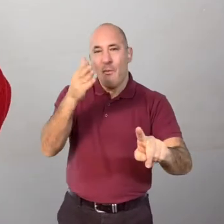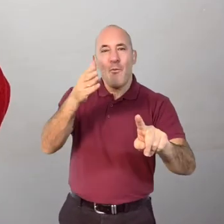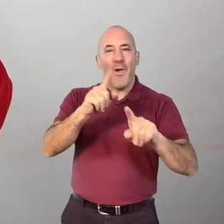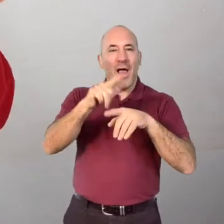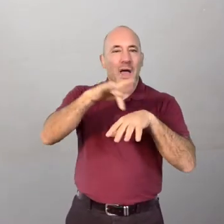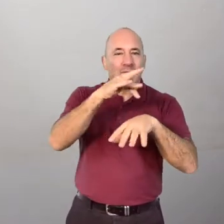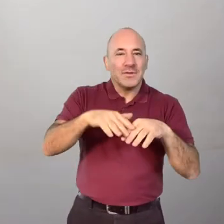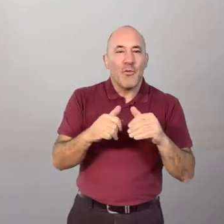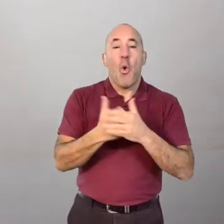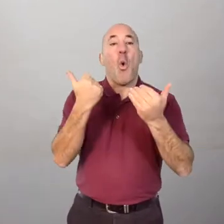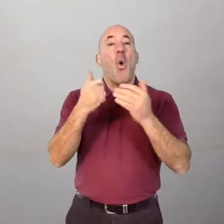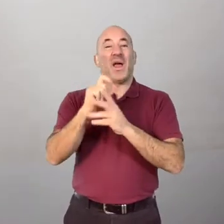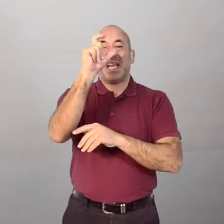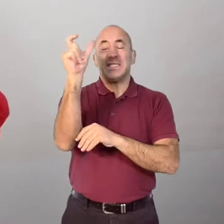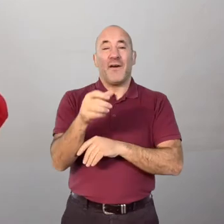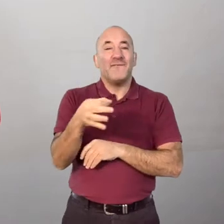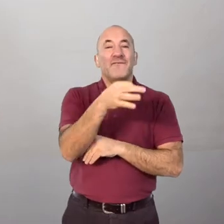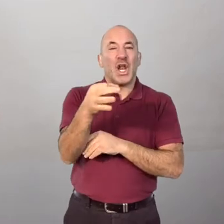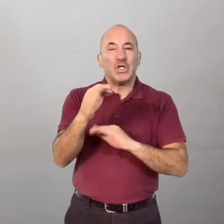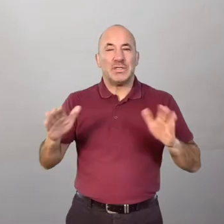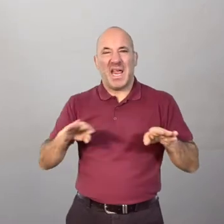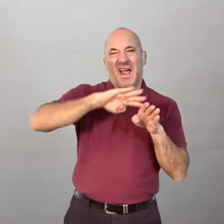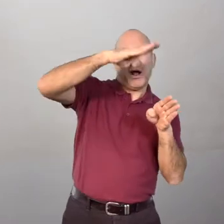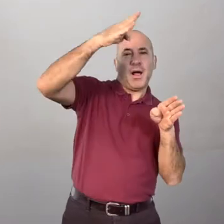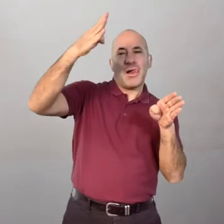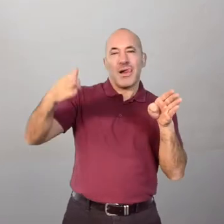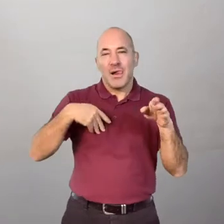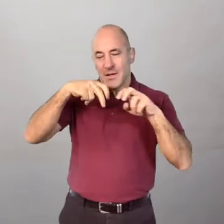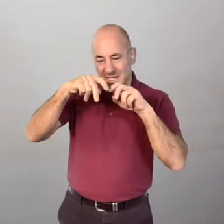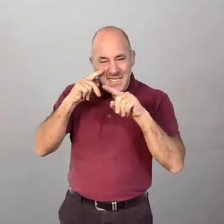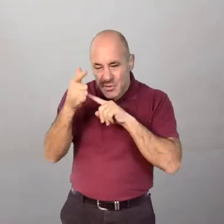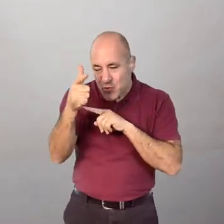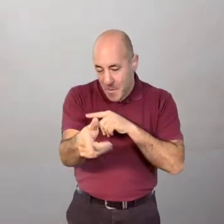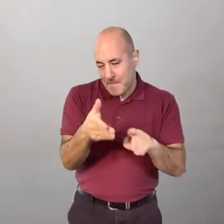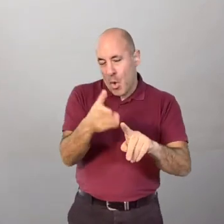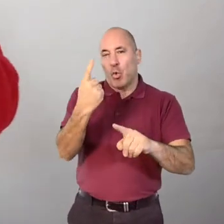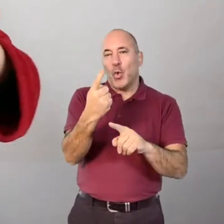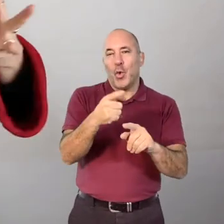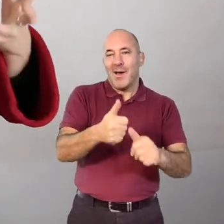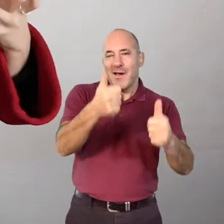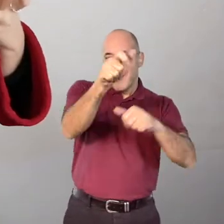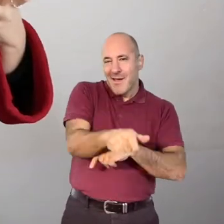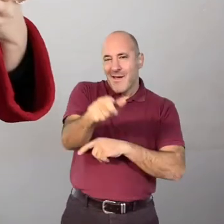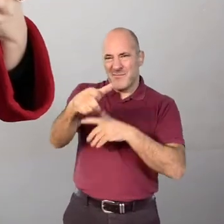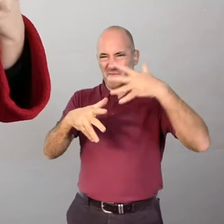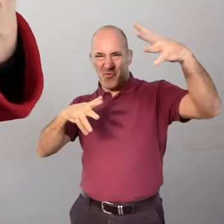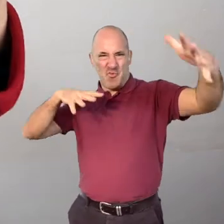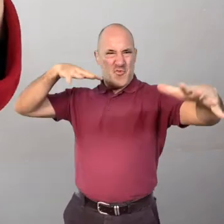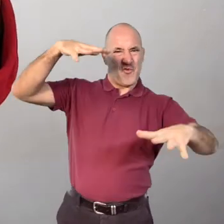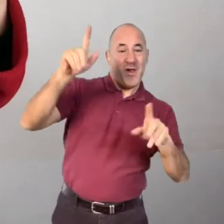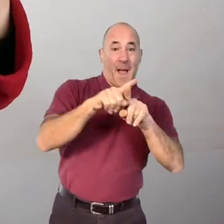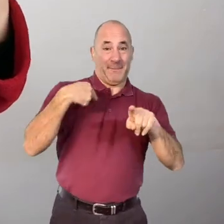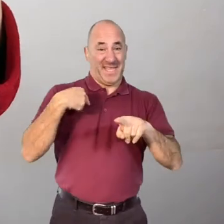back of a theatre or the top of an Italian village hilltop with big movements